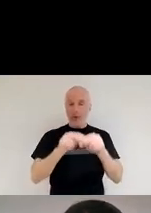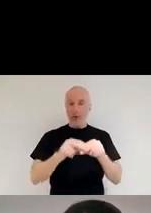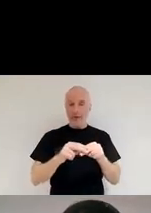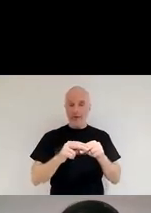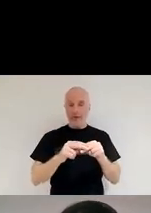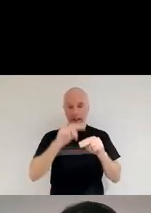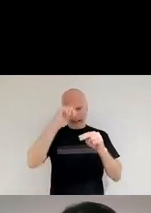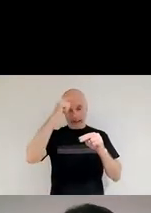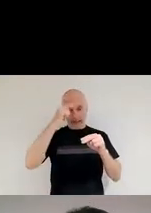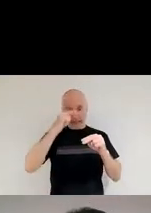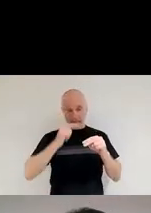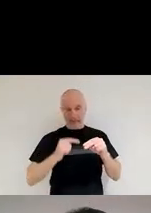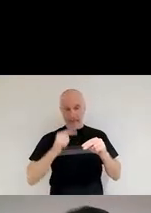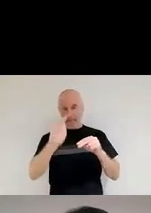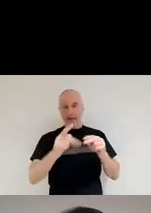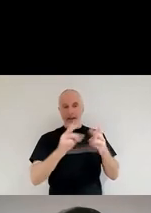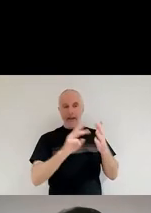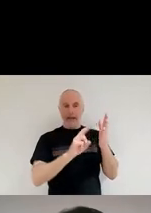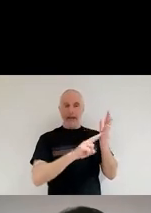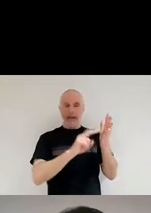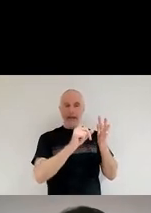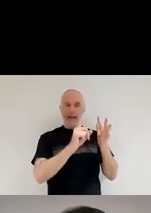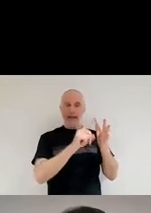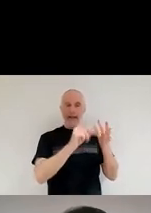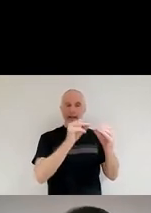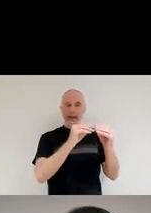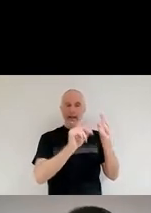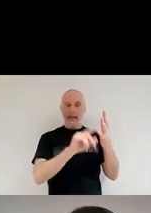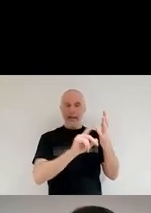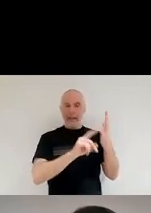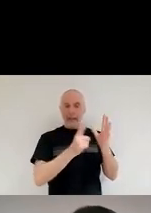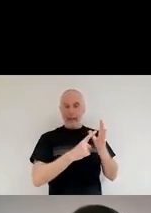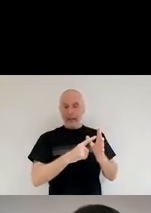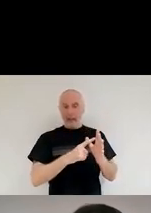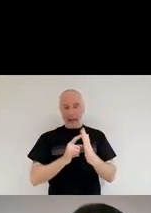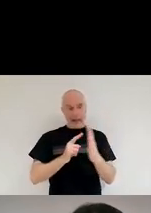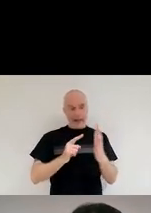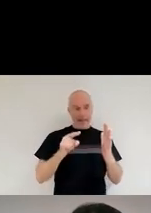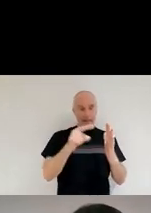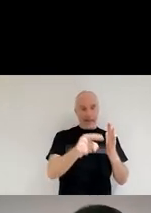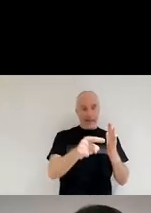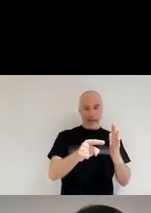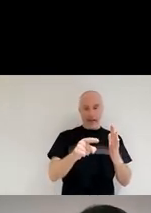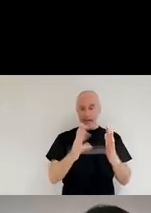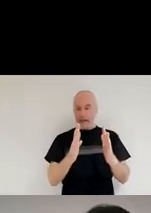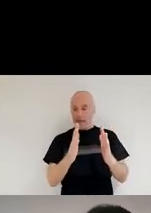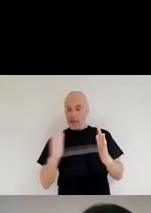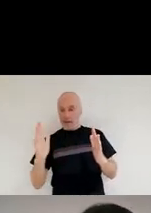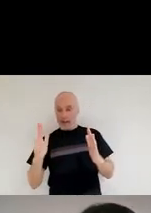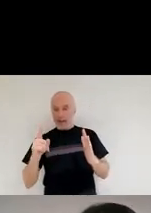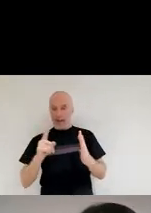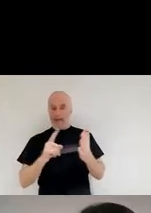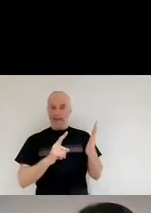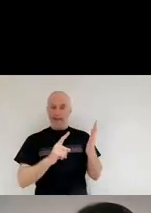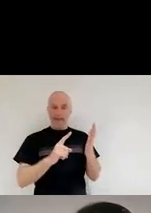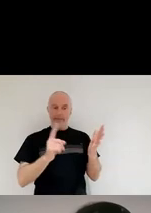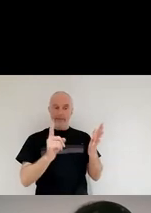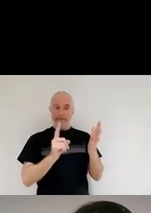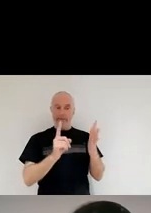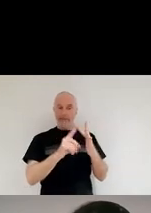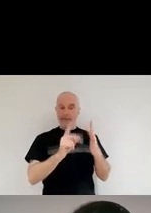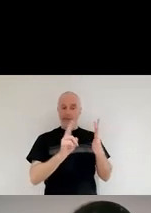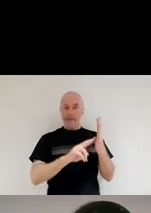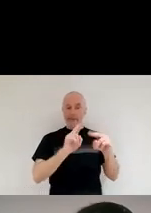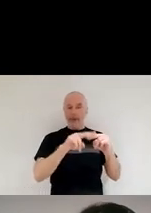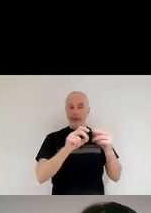visible light. On the right here, we are looking it in the infrared. Now, unlike when we were looking at the